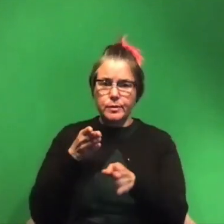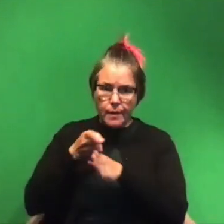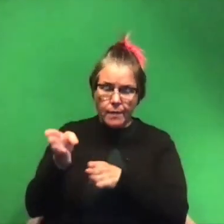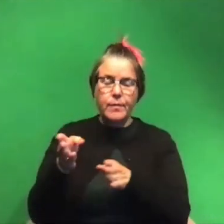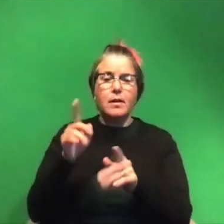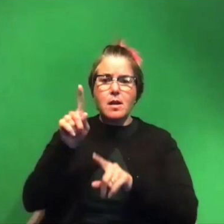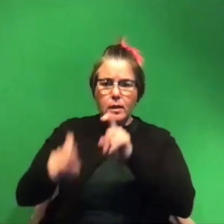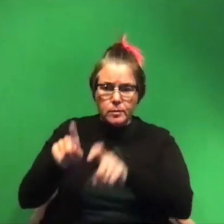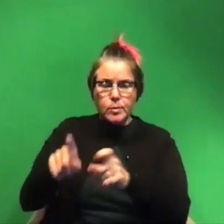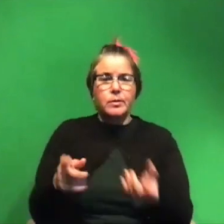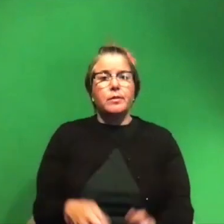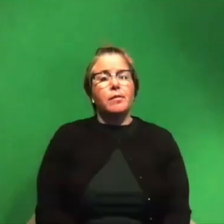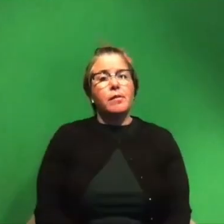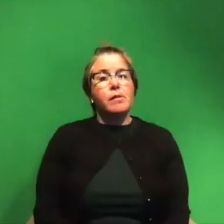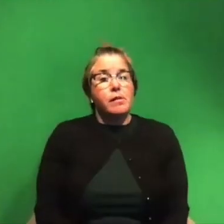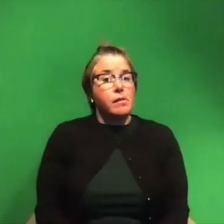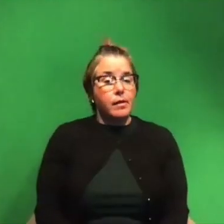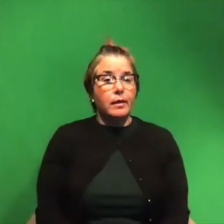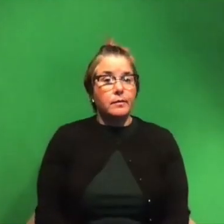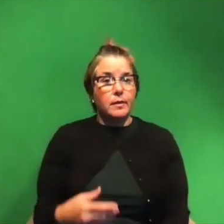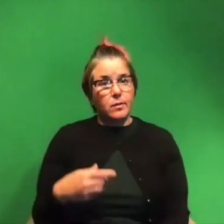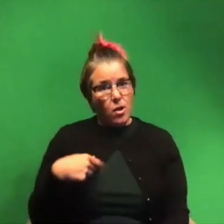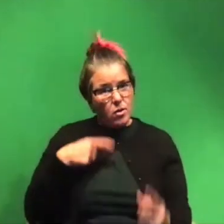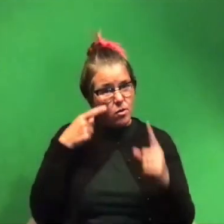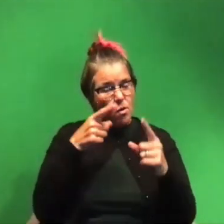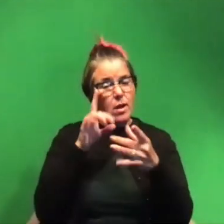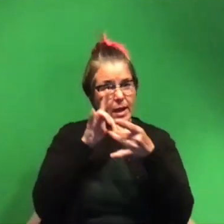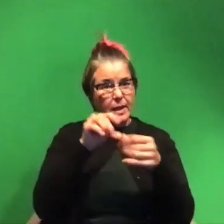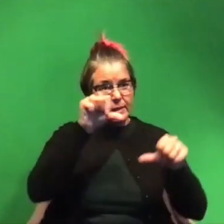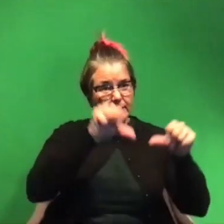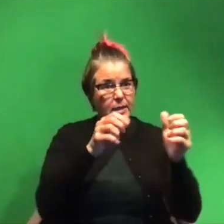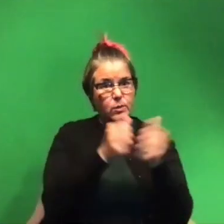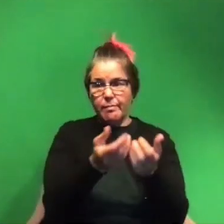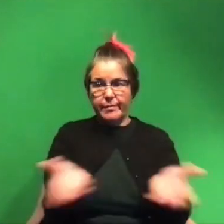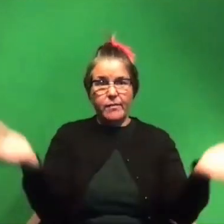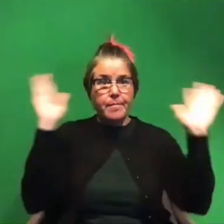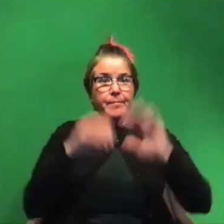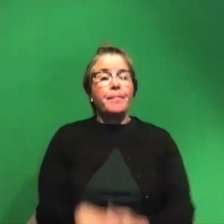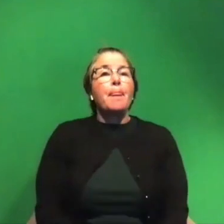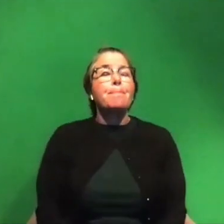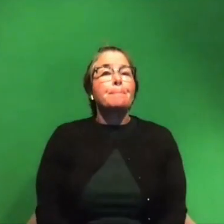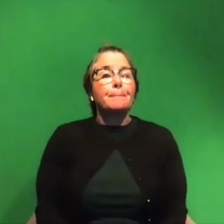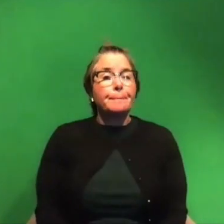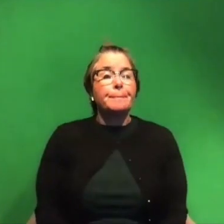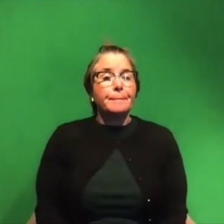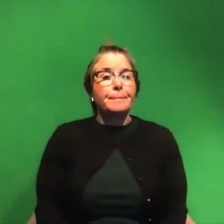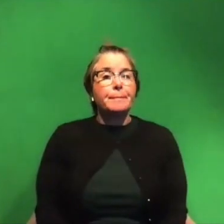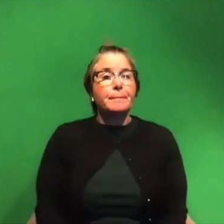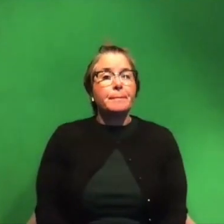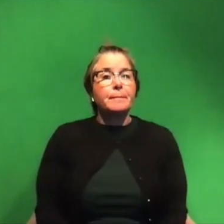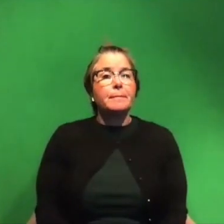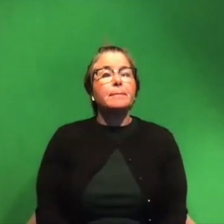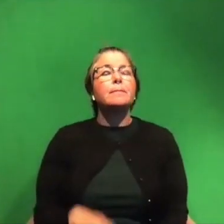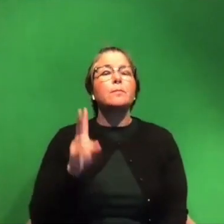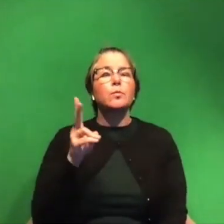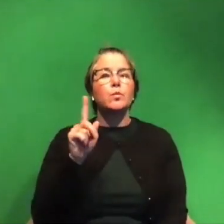um and yeah that's what we're all about connecting scientists with everybody else um yeah okay so we have two